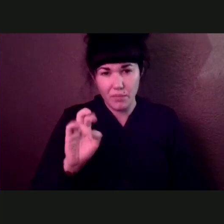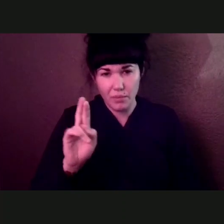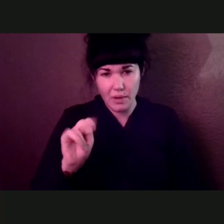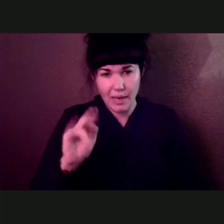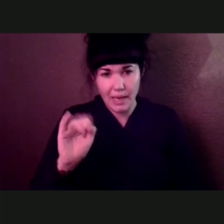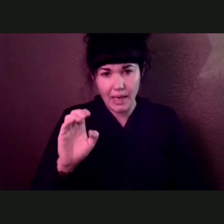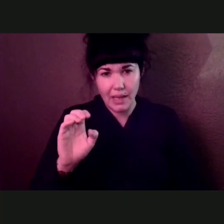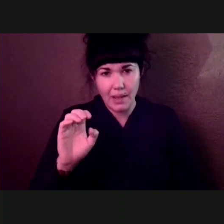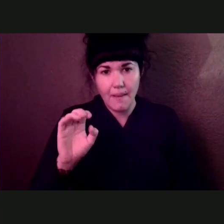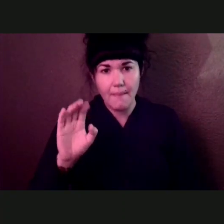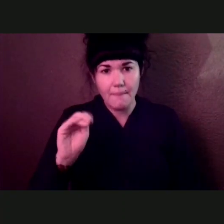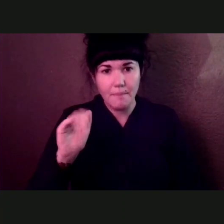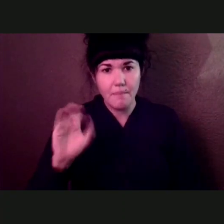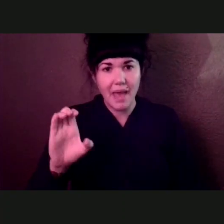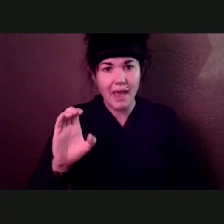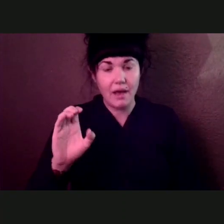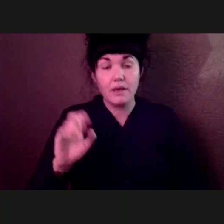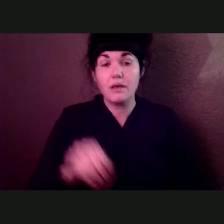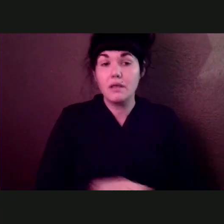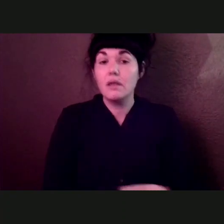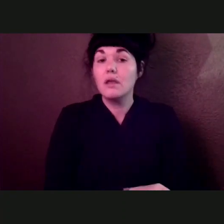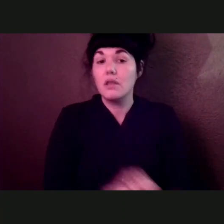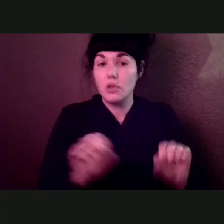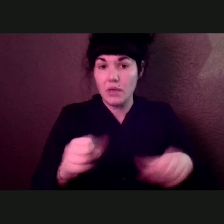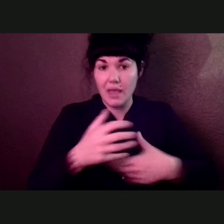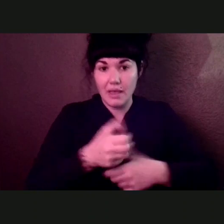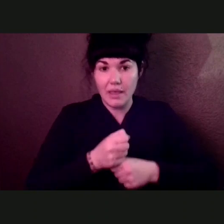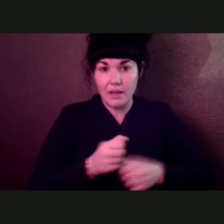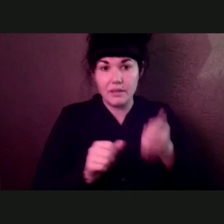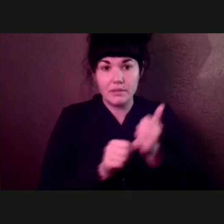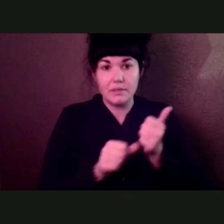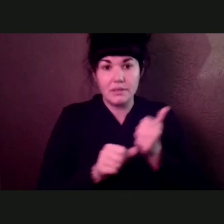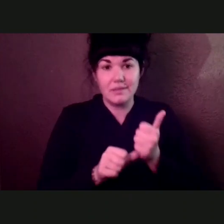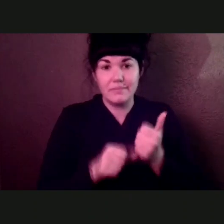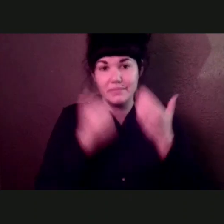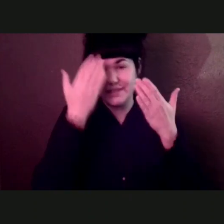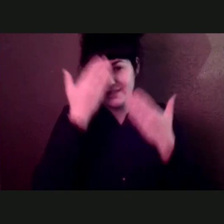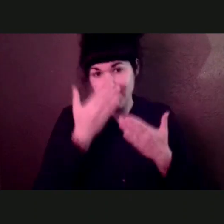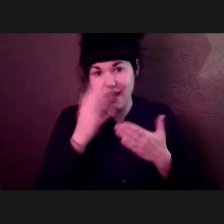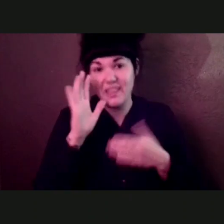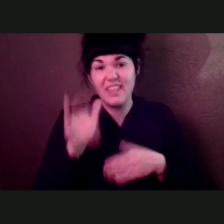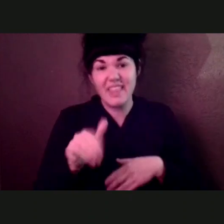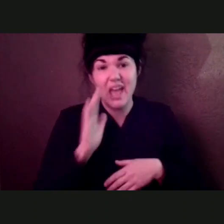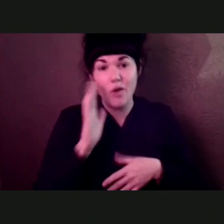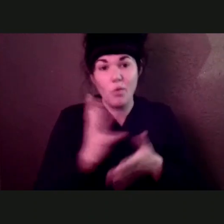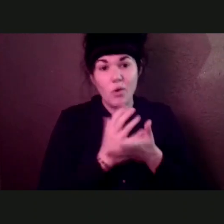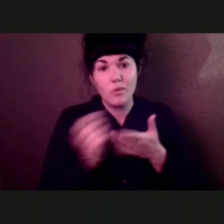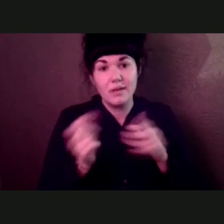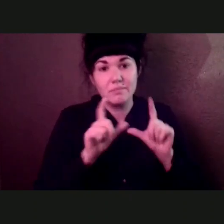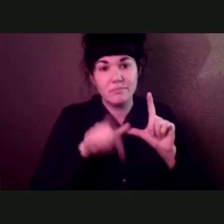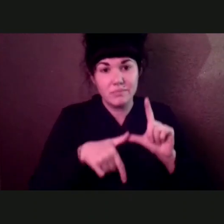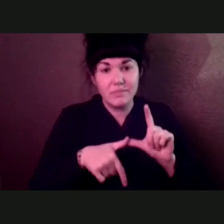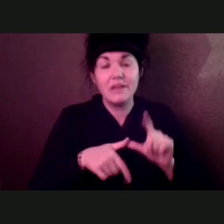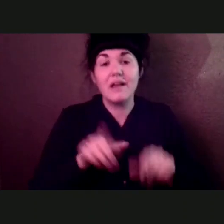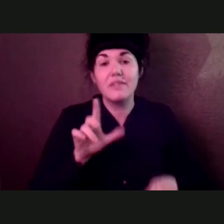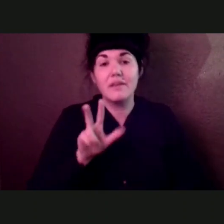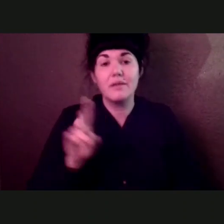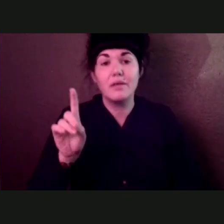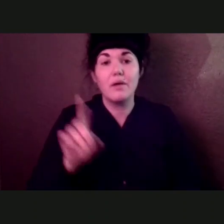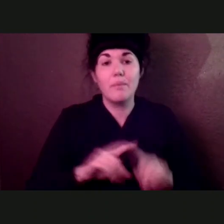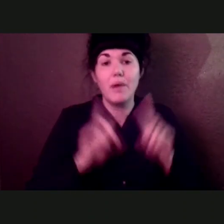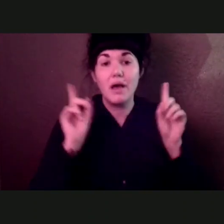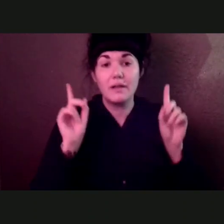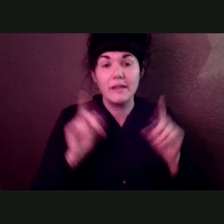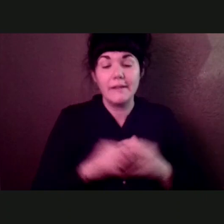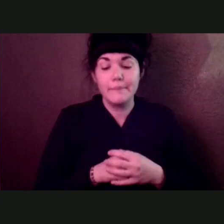expires on the 31st also, but since they, since there are federally insured properties, a lot of times there